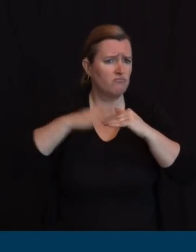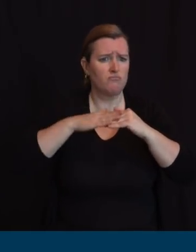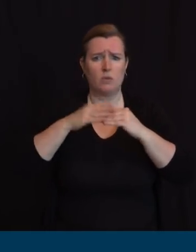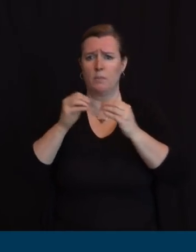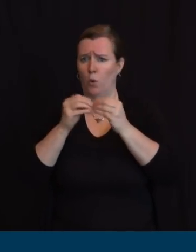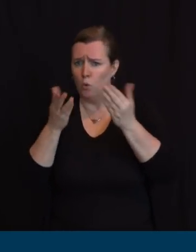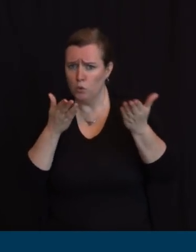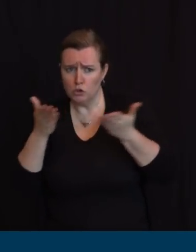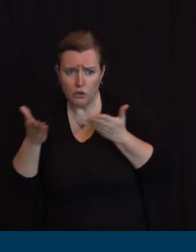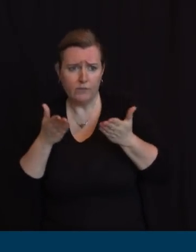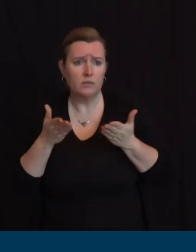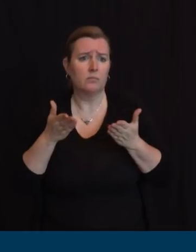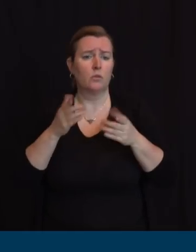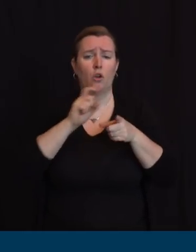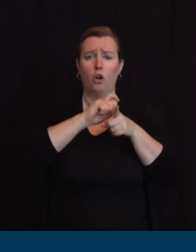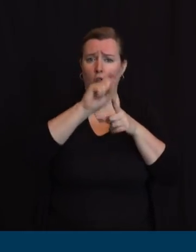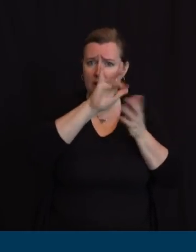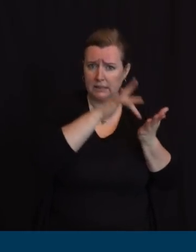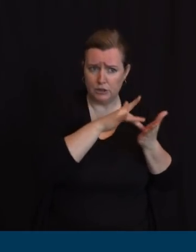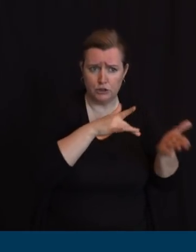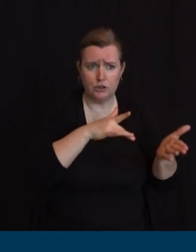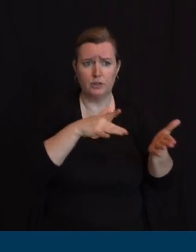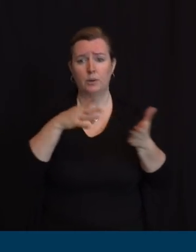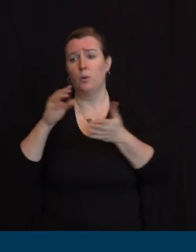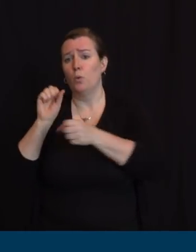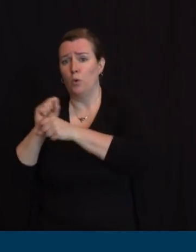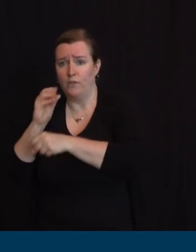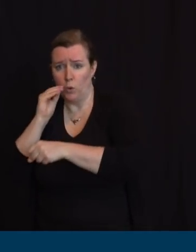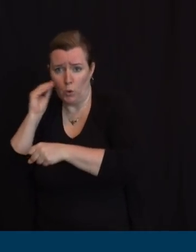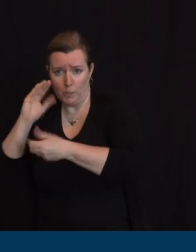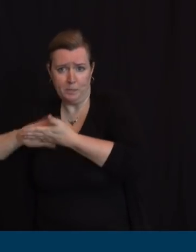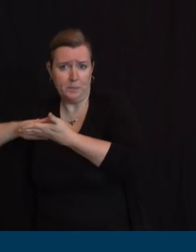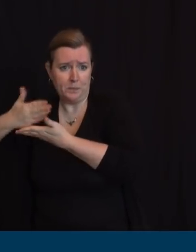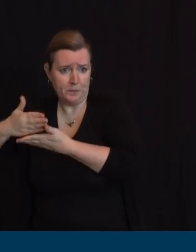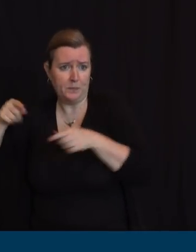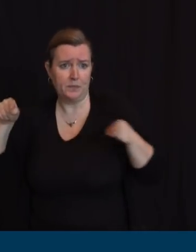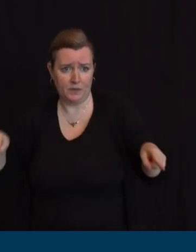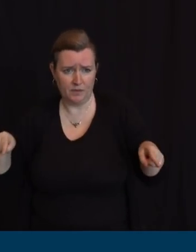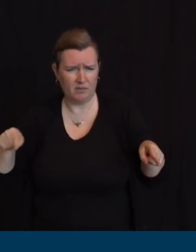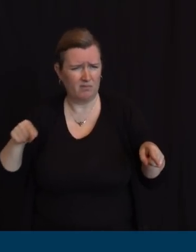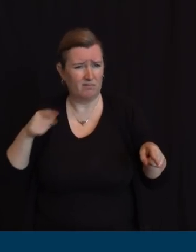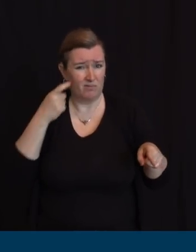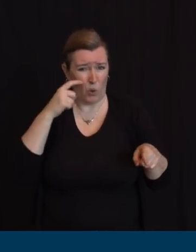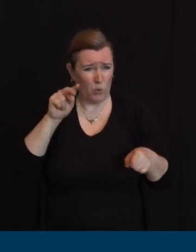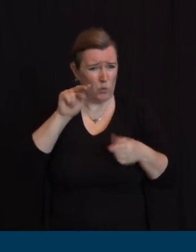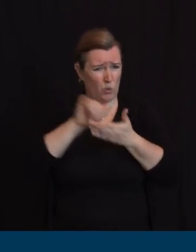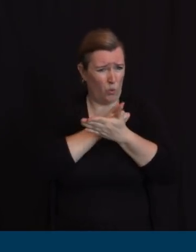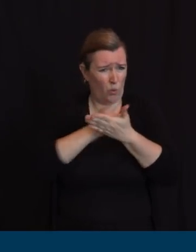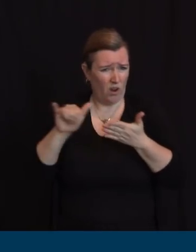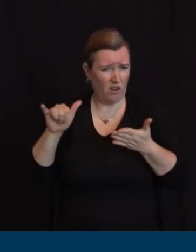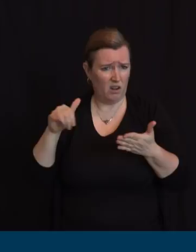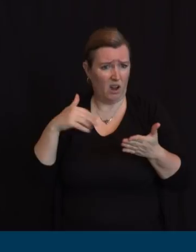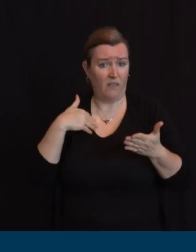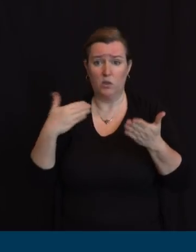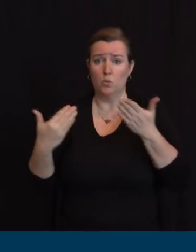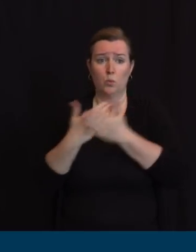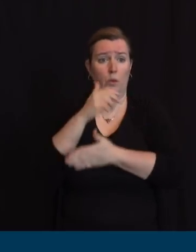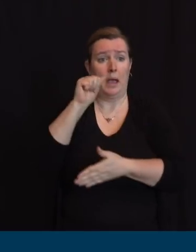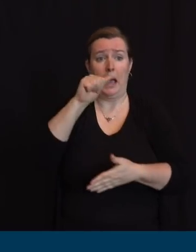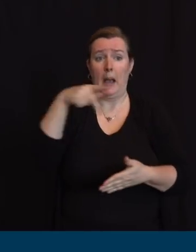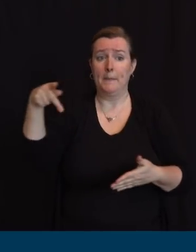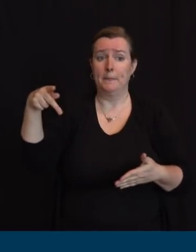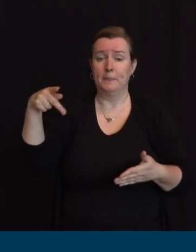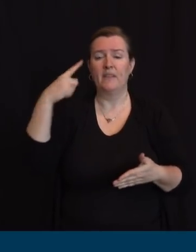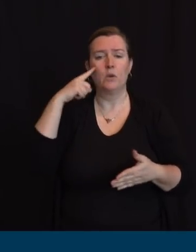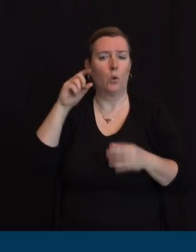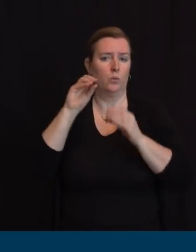aware that in New York State they've launched a new app to handle unemployment because it's been so horrible. We